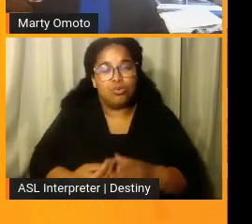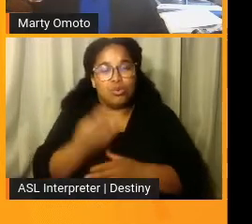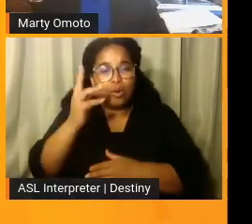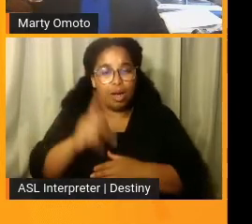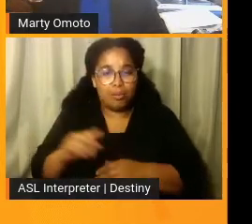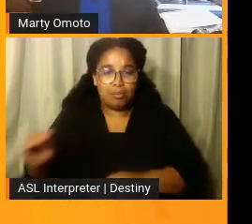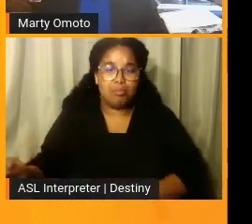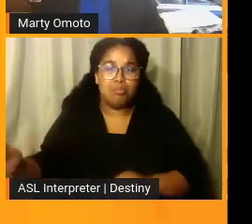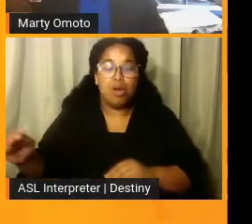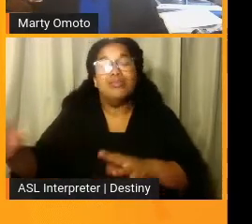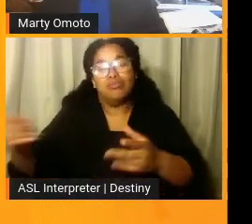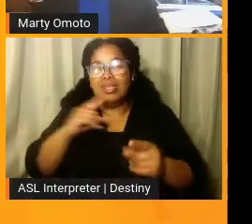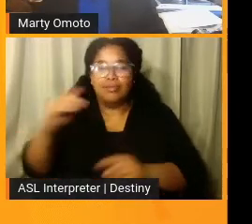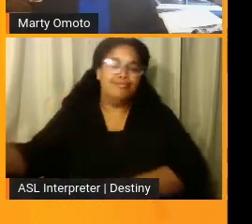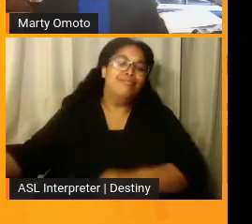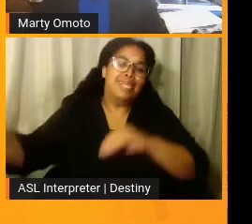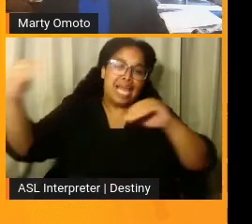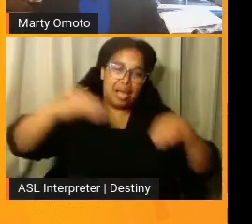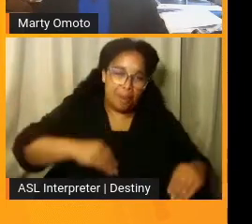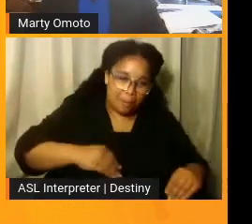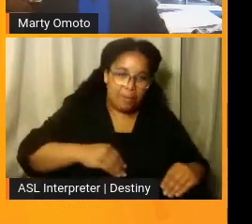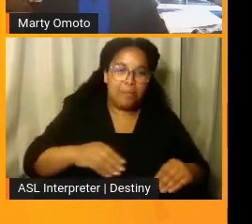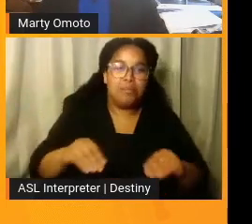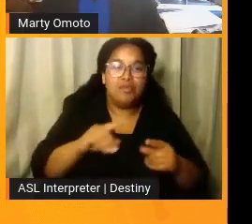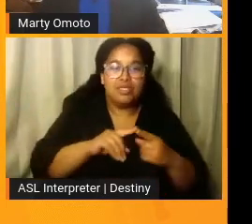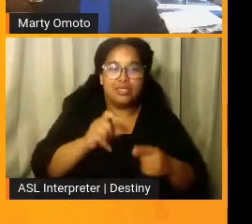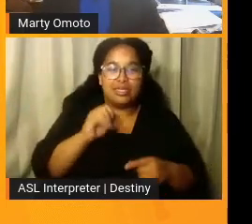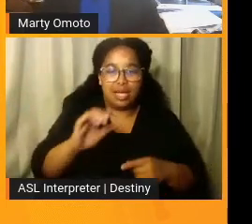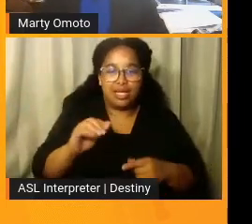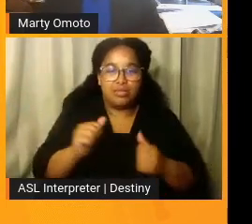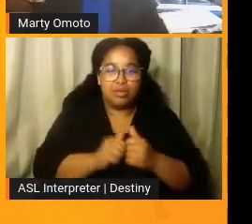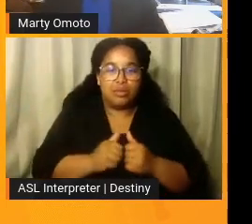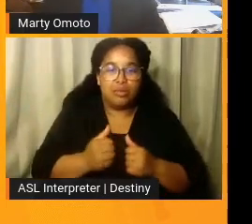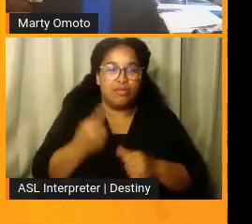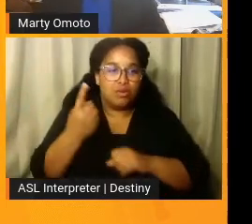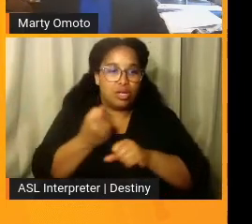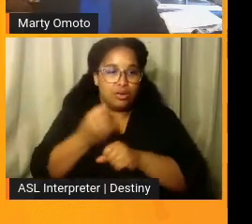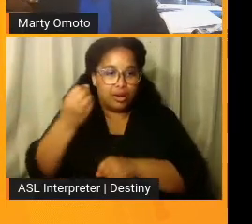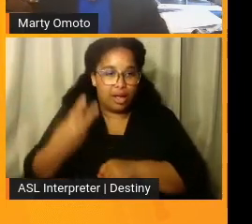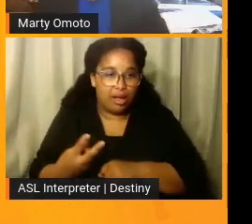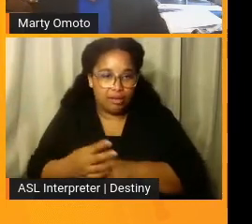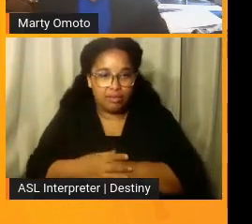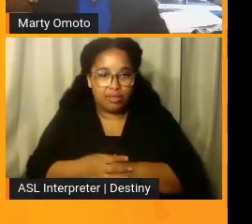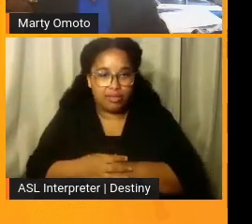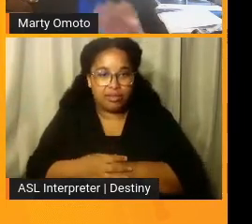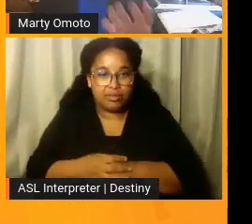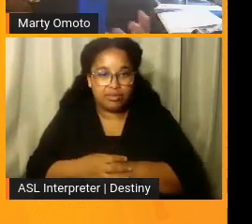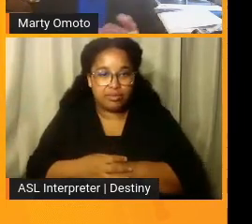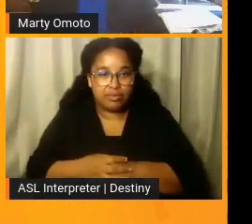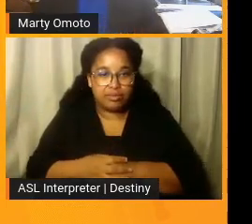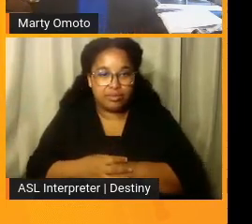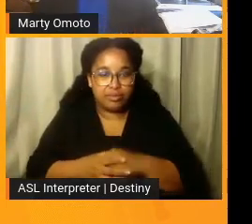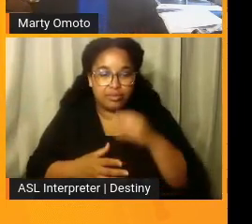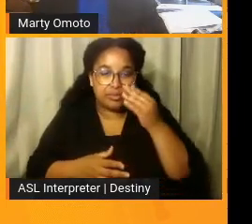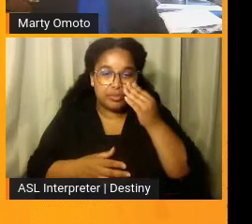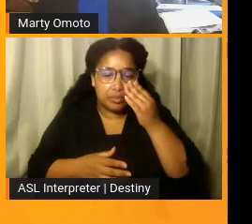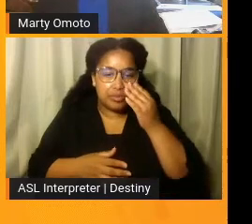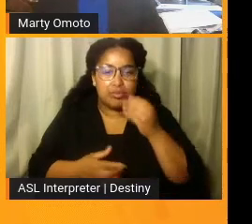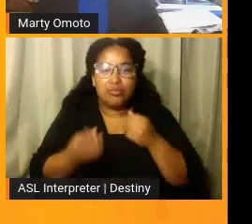Sacramento. And he's been with me for the in the past year and a half. And I just think that's another